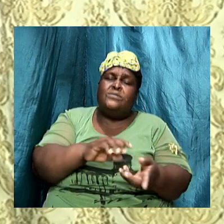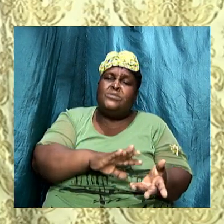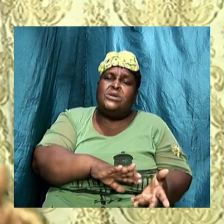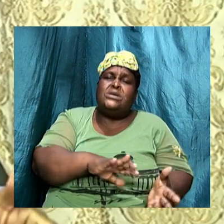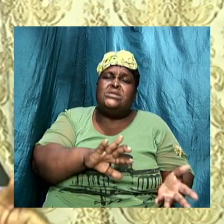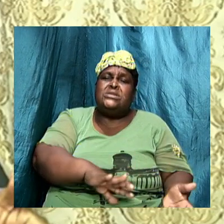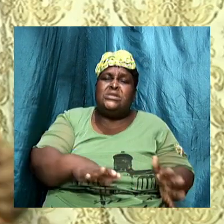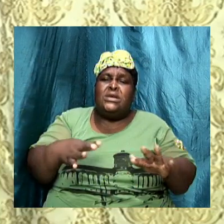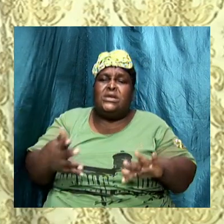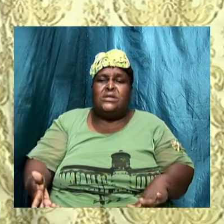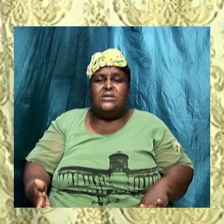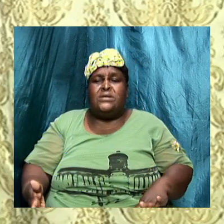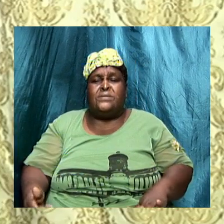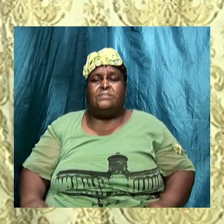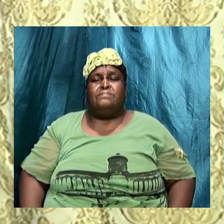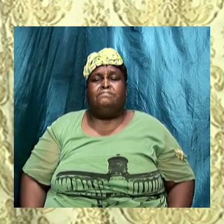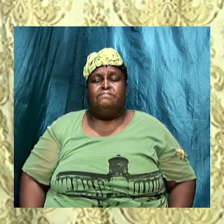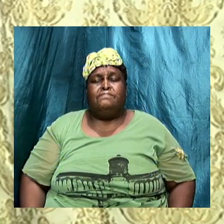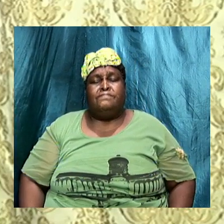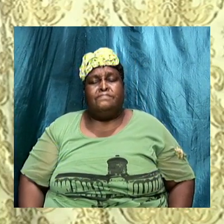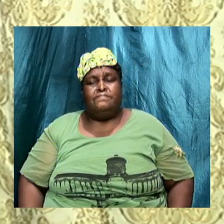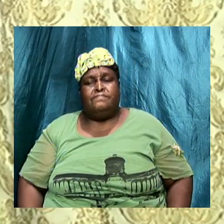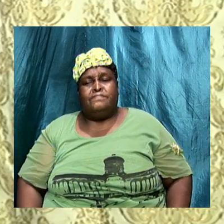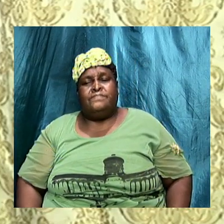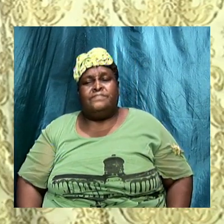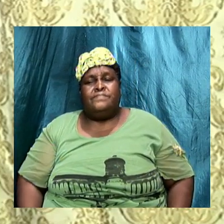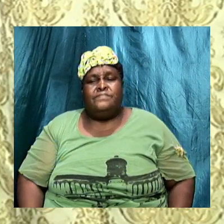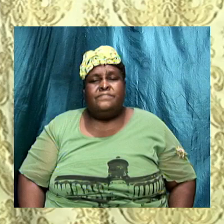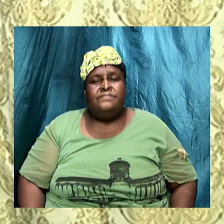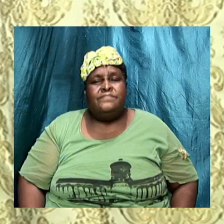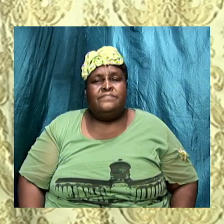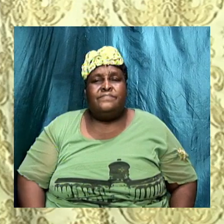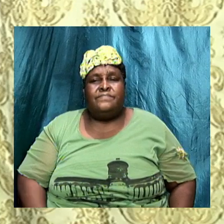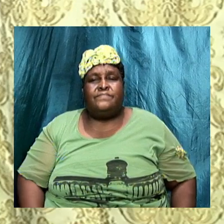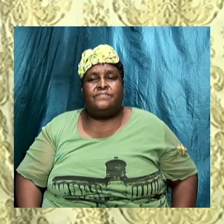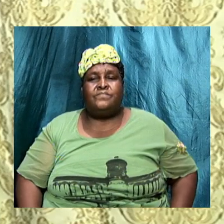look at the scripture Saint John 16 verse 7